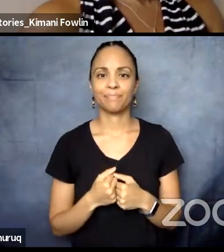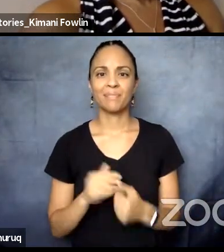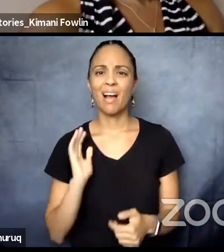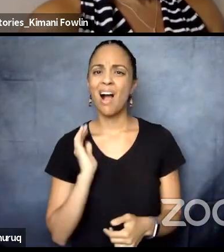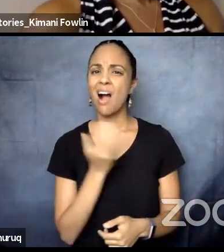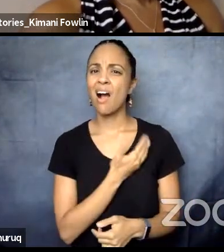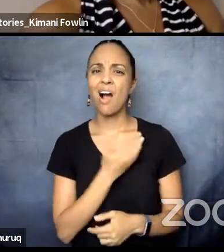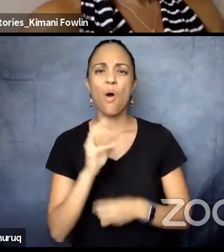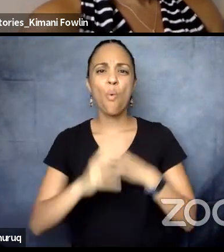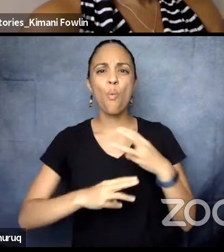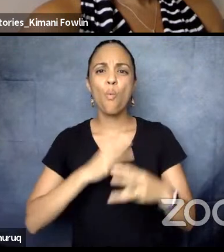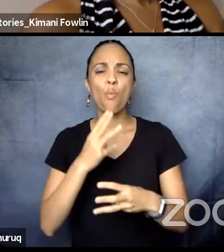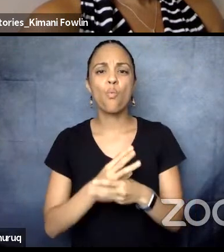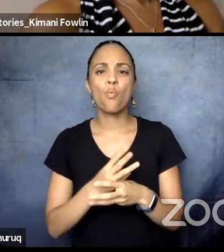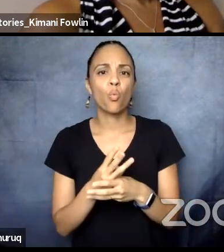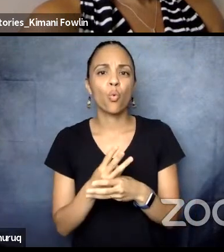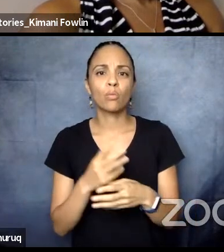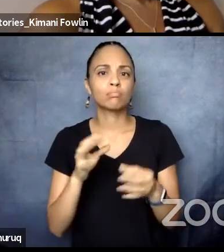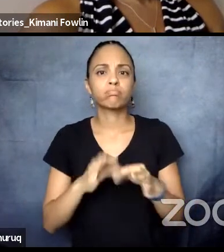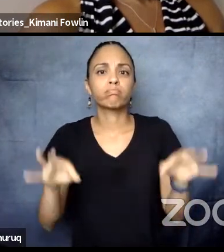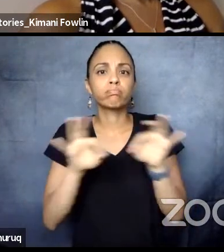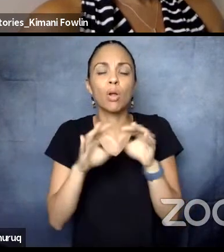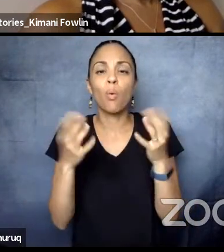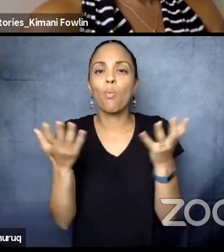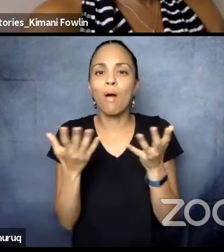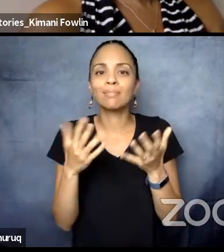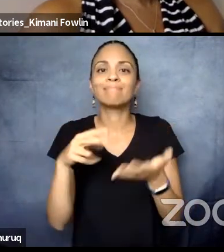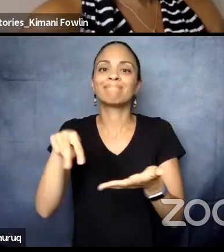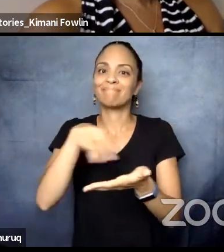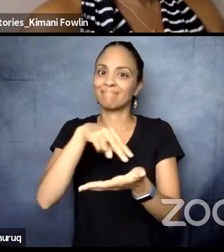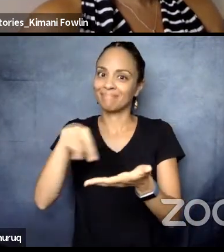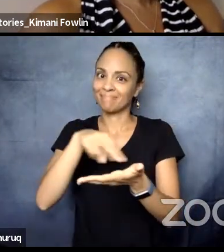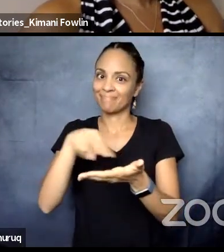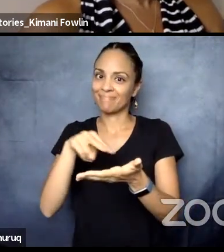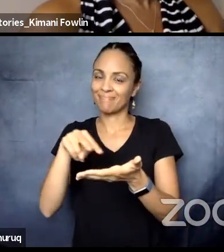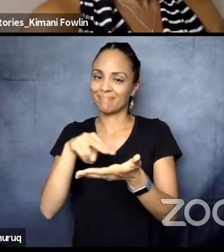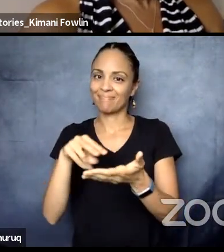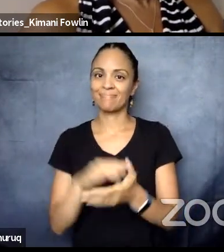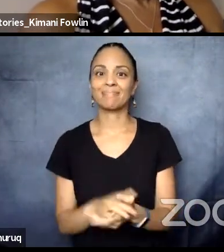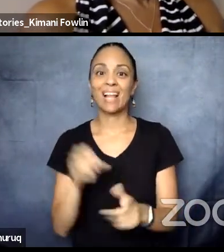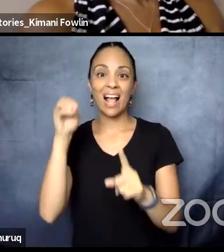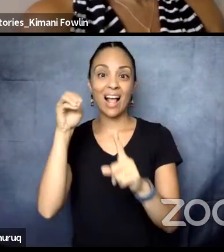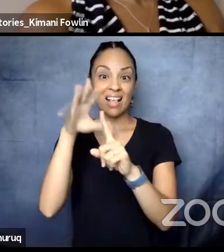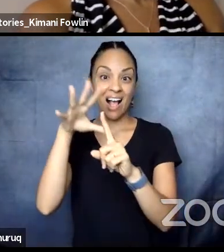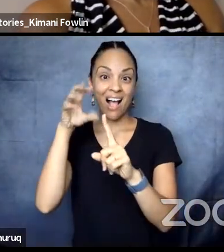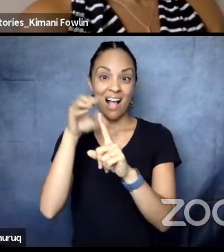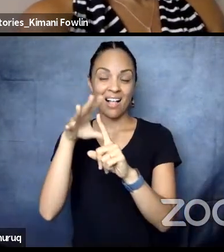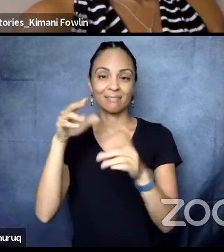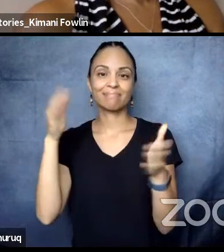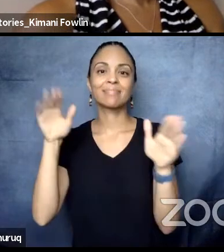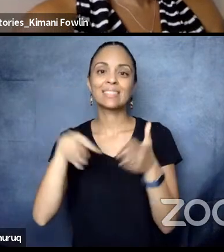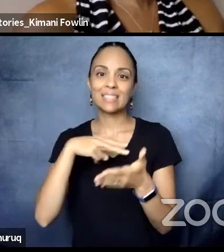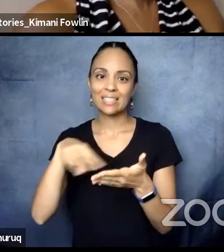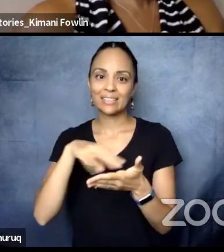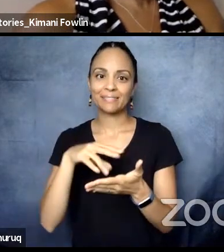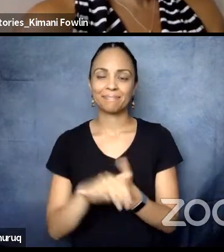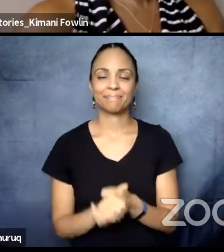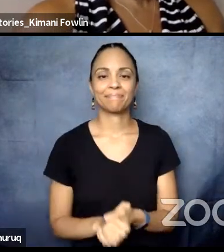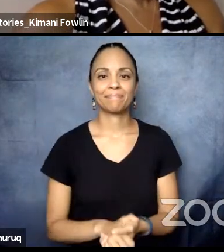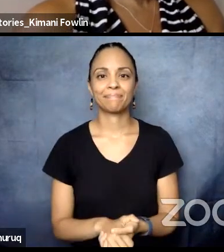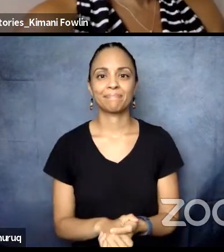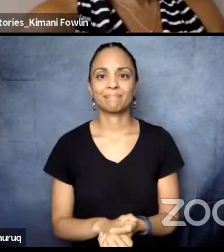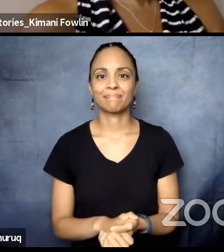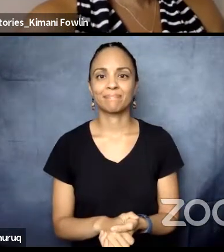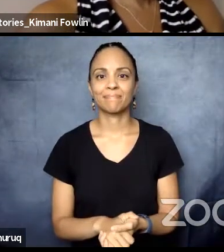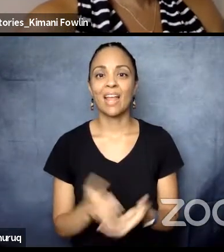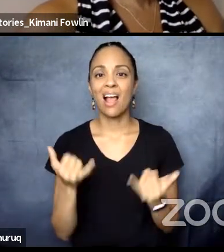honored to share this world with you and to be in this space with members of our indefatigable dance community.